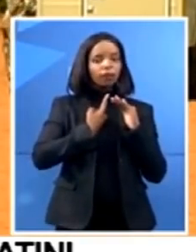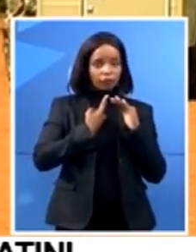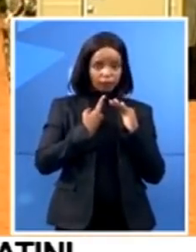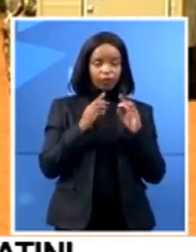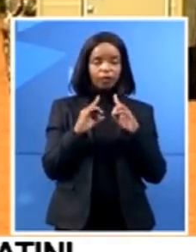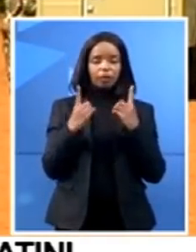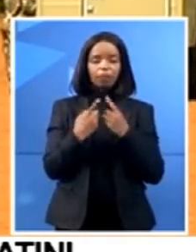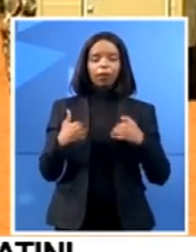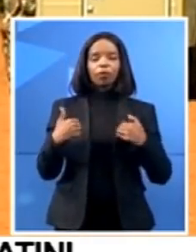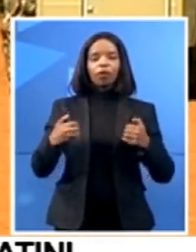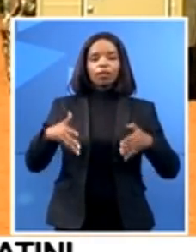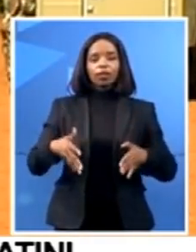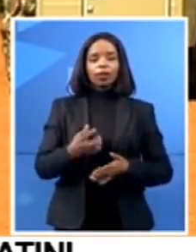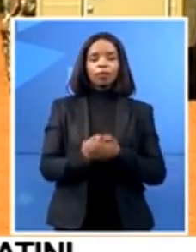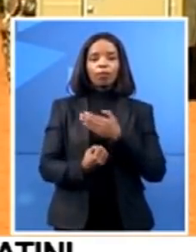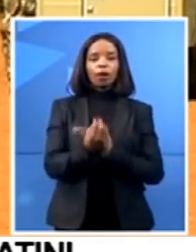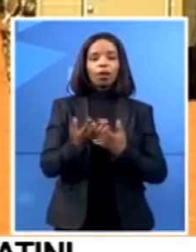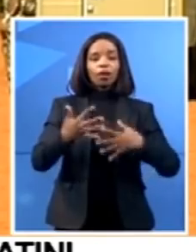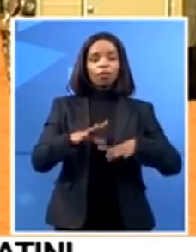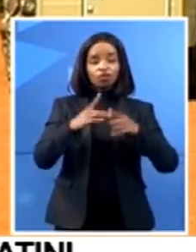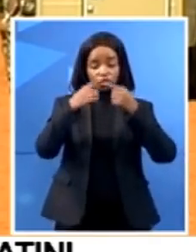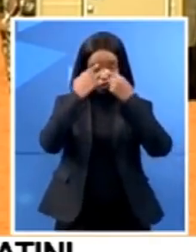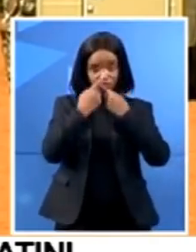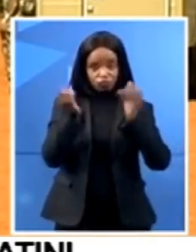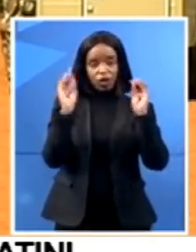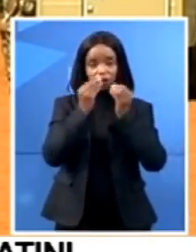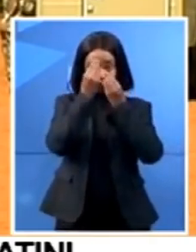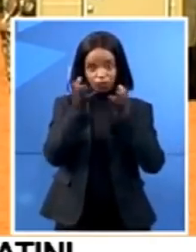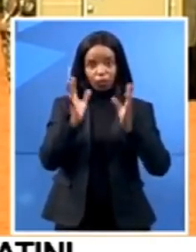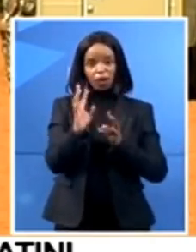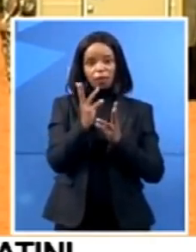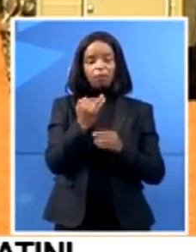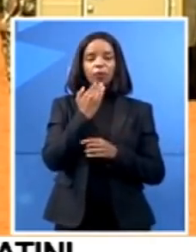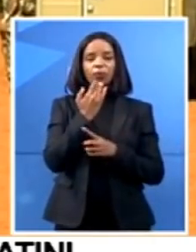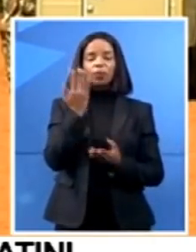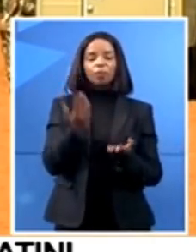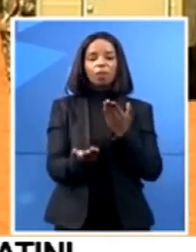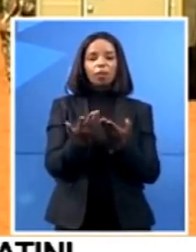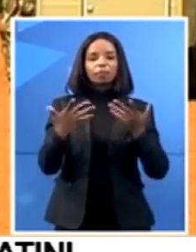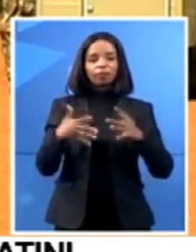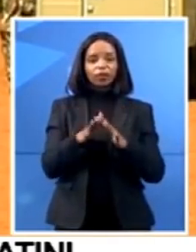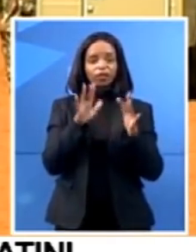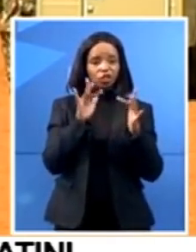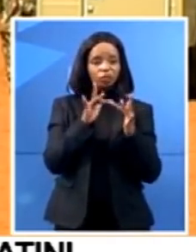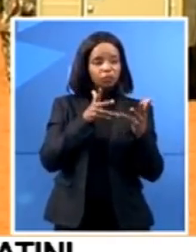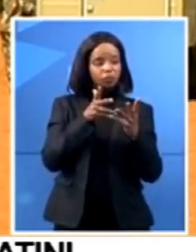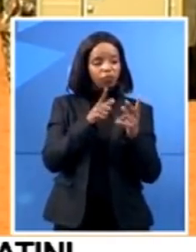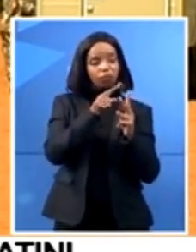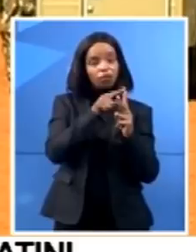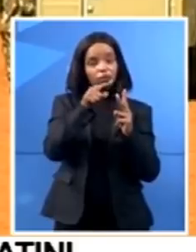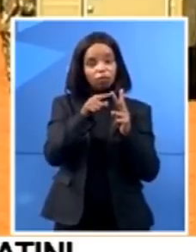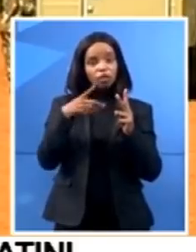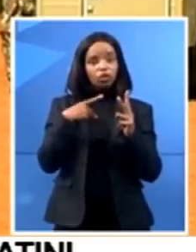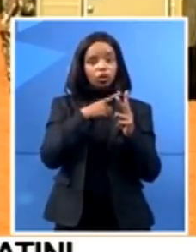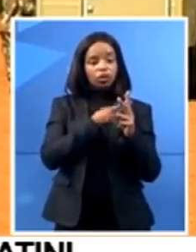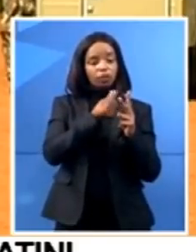saying that they are also looking for people who might have come into contact with these two doctors that have contracted the virus. One of the